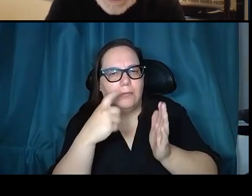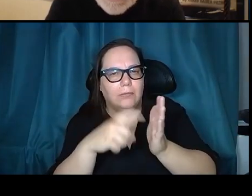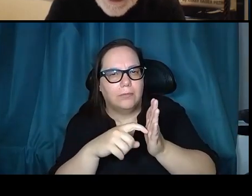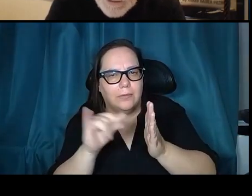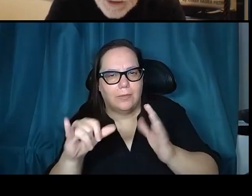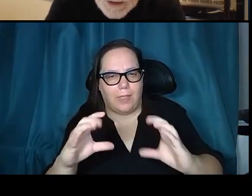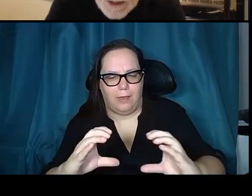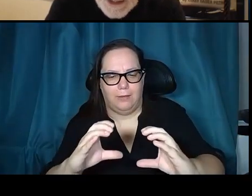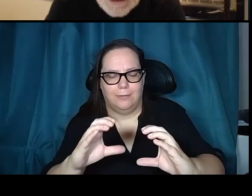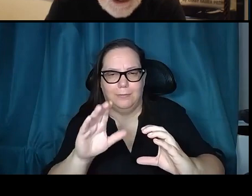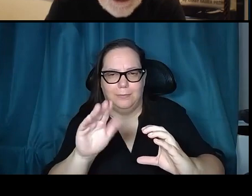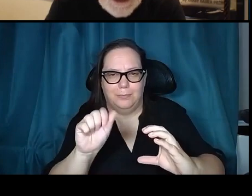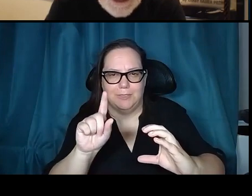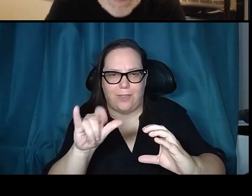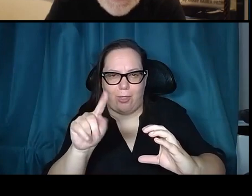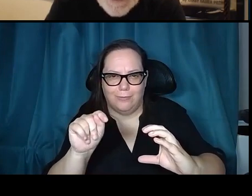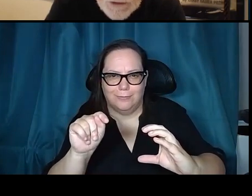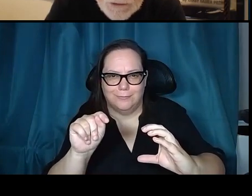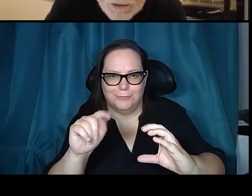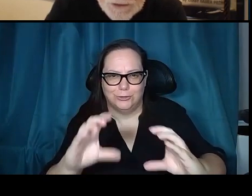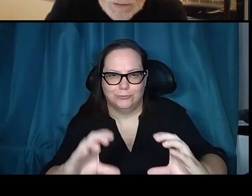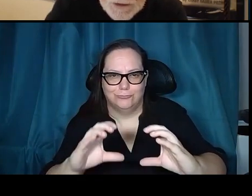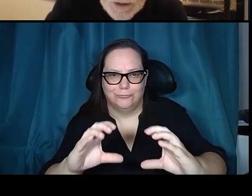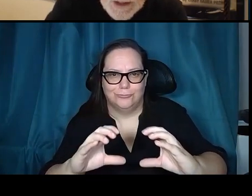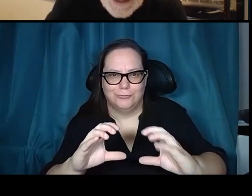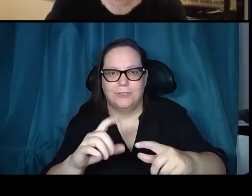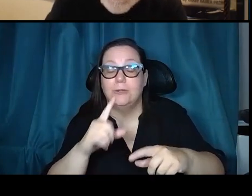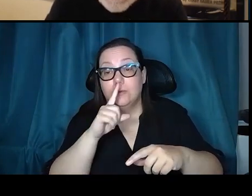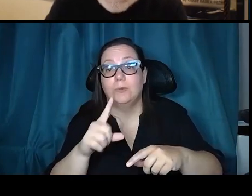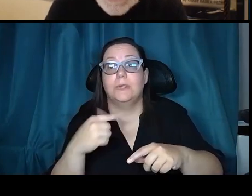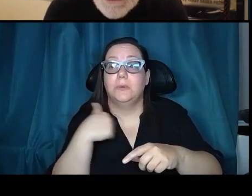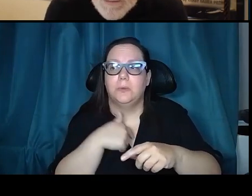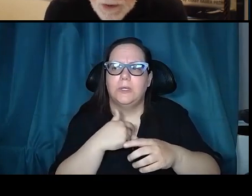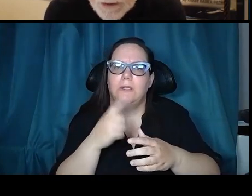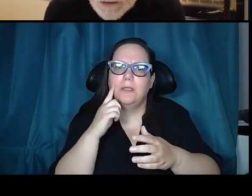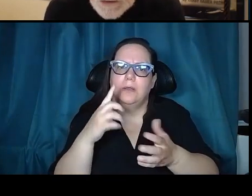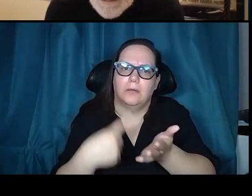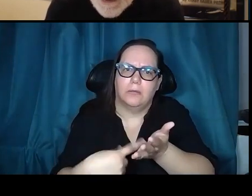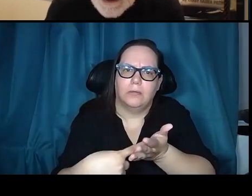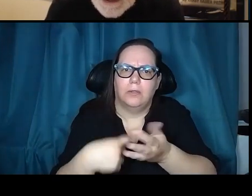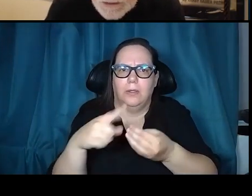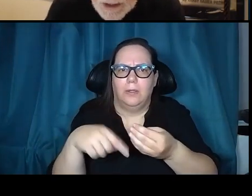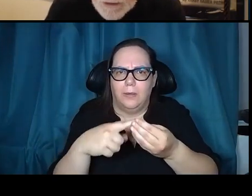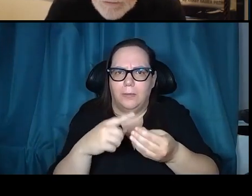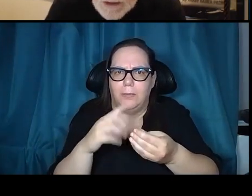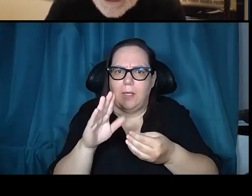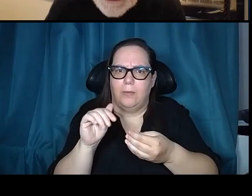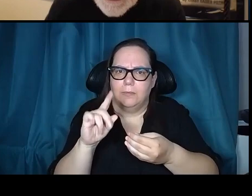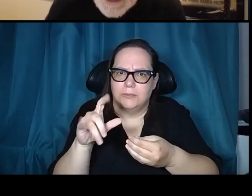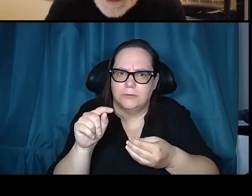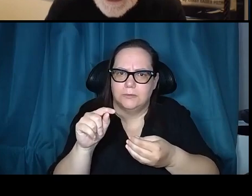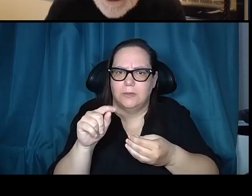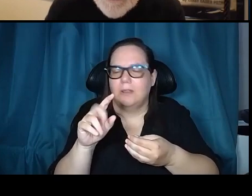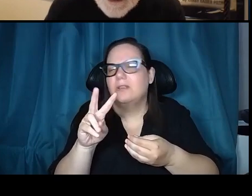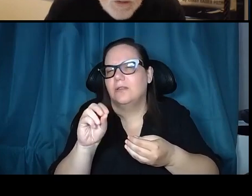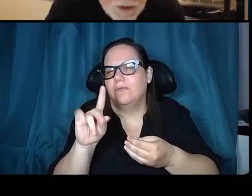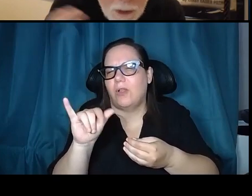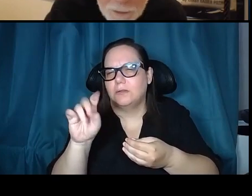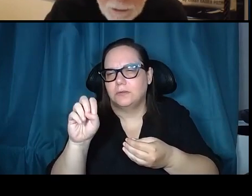his cell. And we had talked a lot about volatiles on the moon and why it was so important, so important to sample the volatiles.